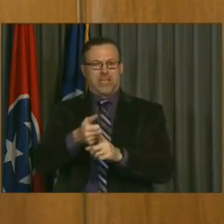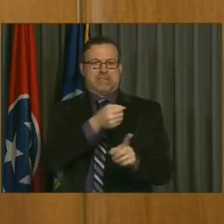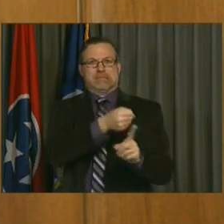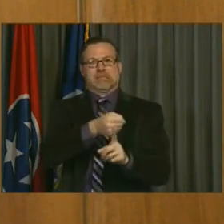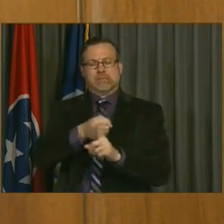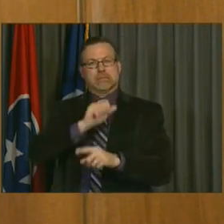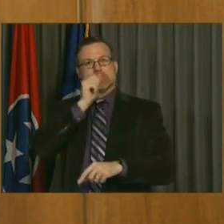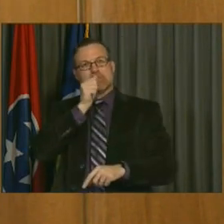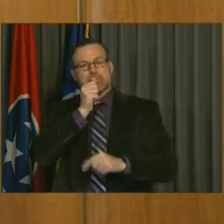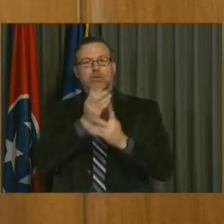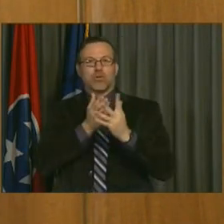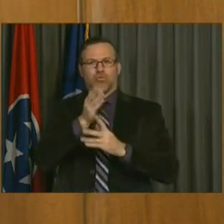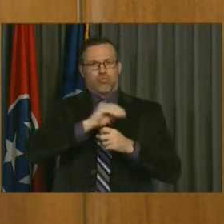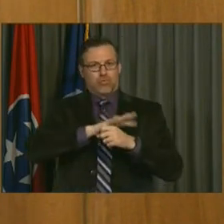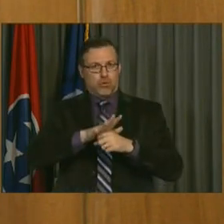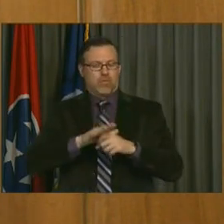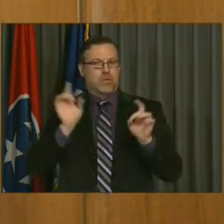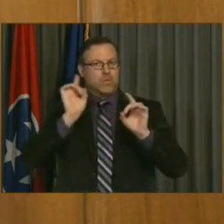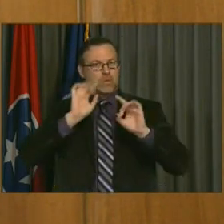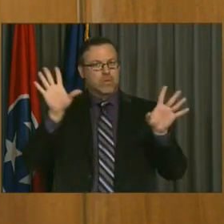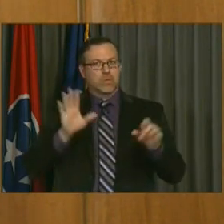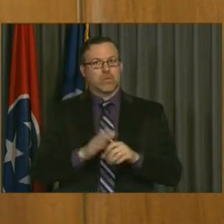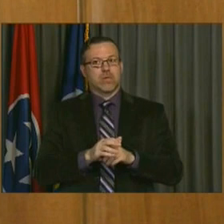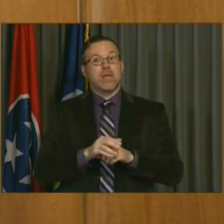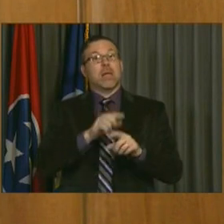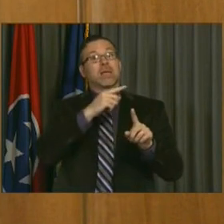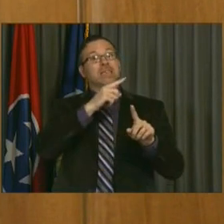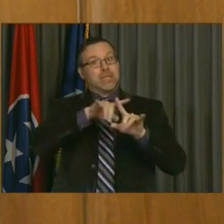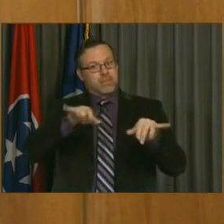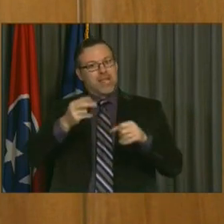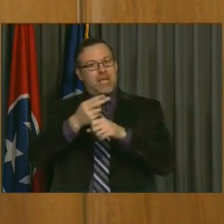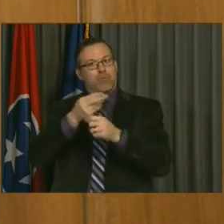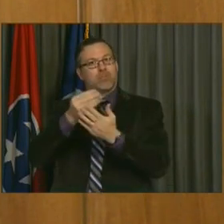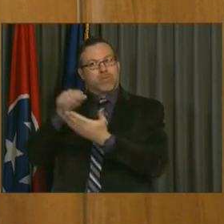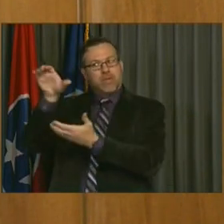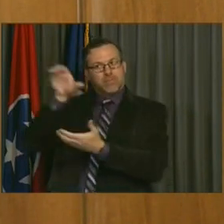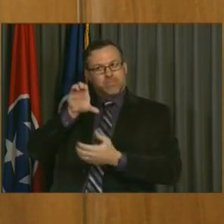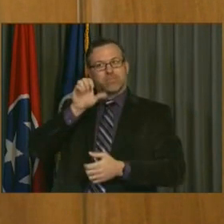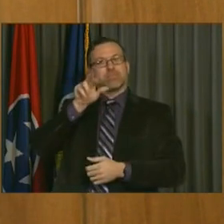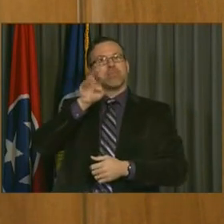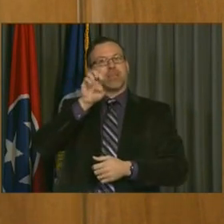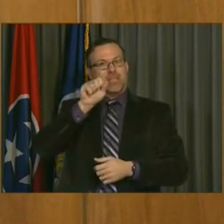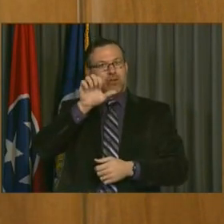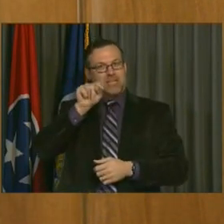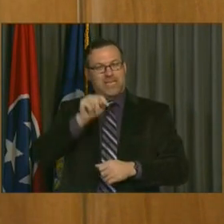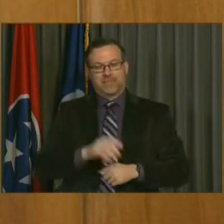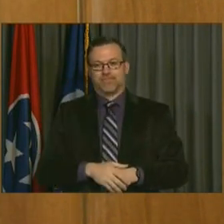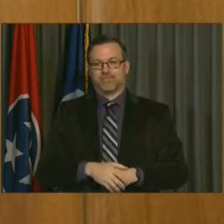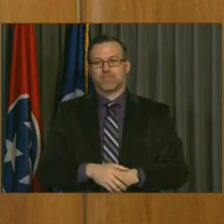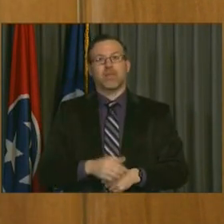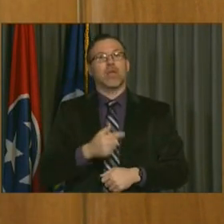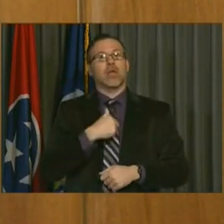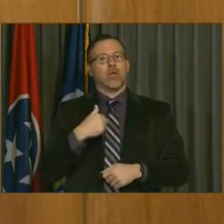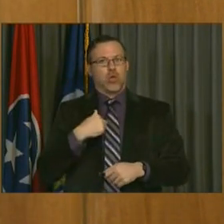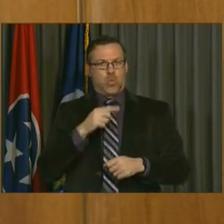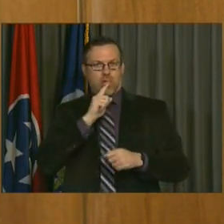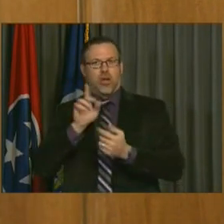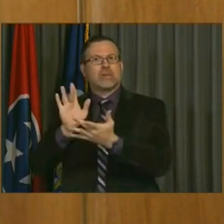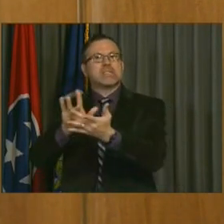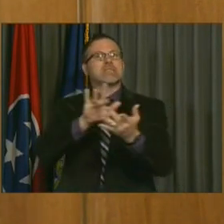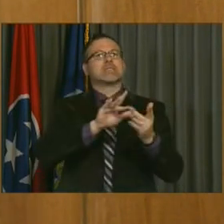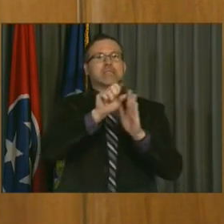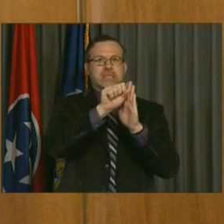for those critical services through the CARES Act fund. We are reaching out for additional guidance from state and federal